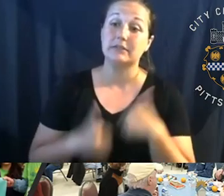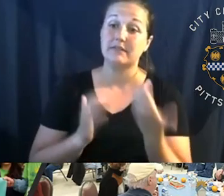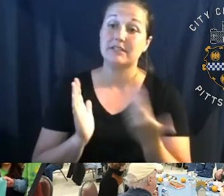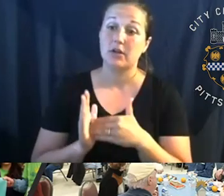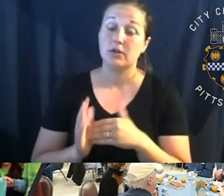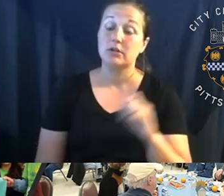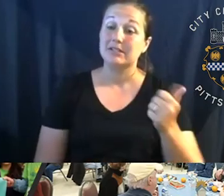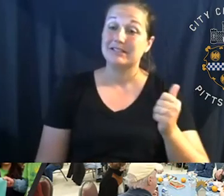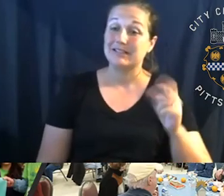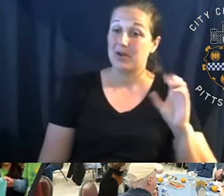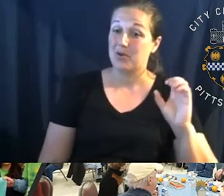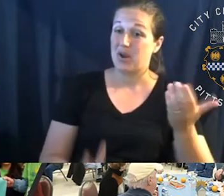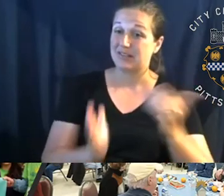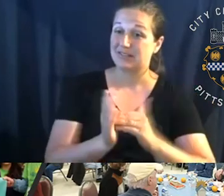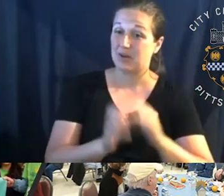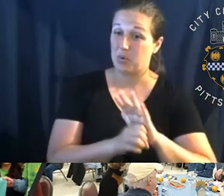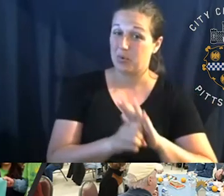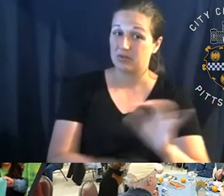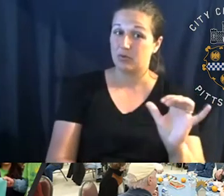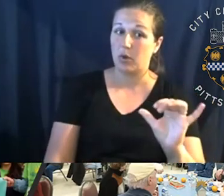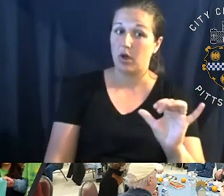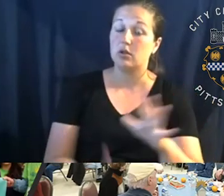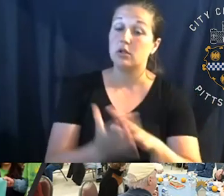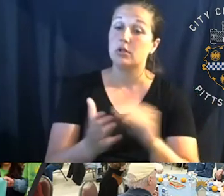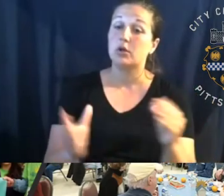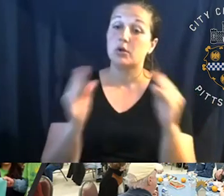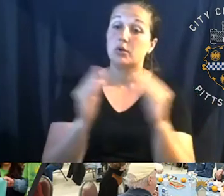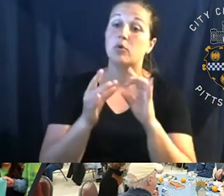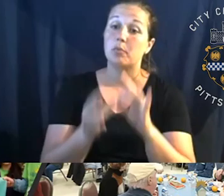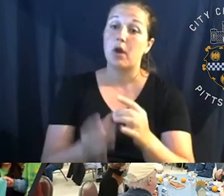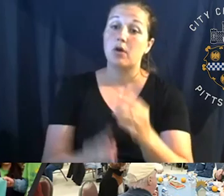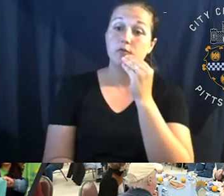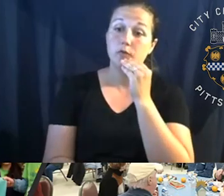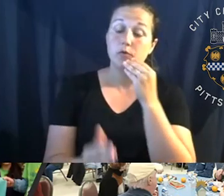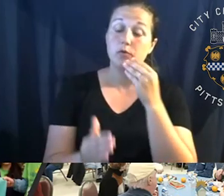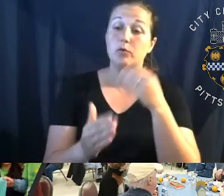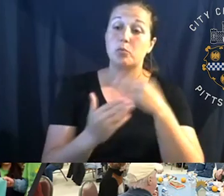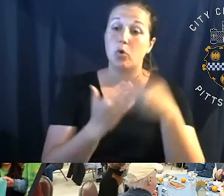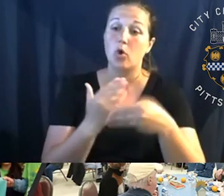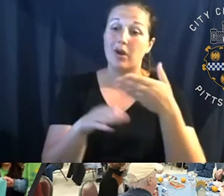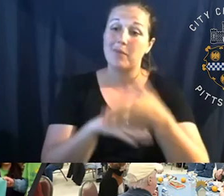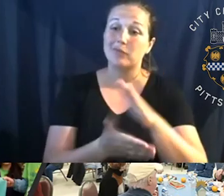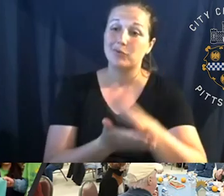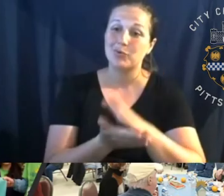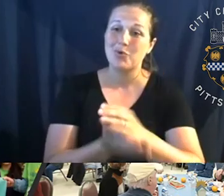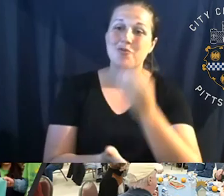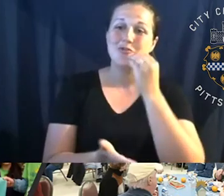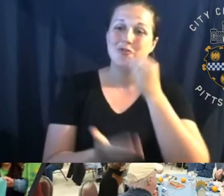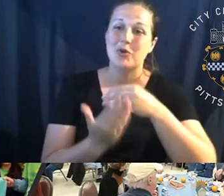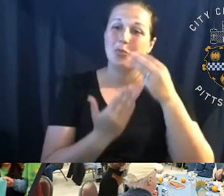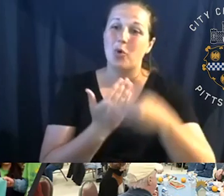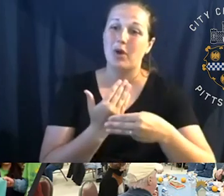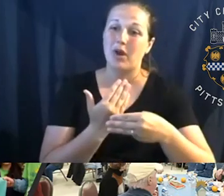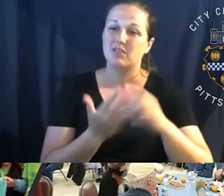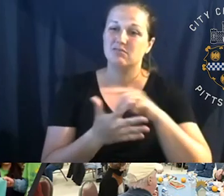centers, the locations as well. You can learn more about our food programs, after school food programs, some of those, some of that stuff that was on those,